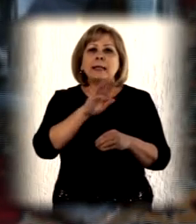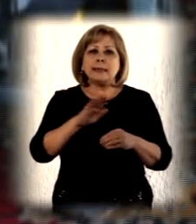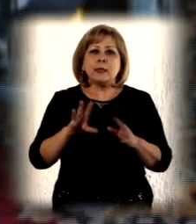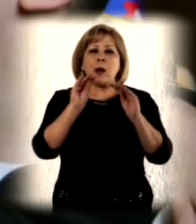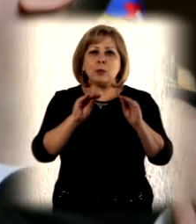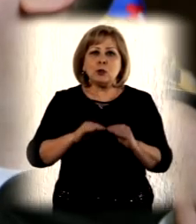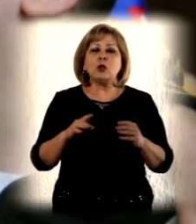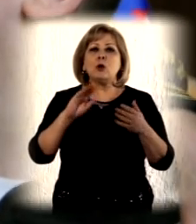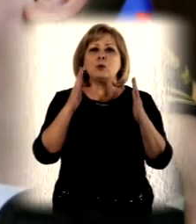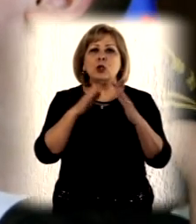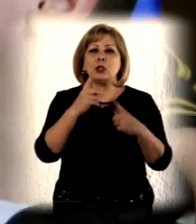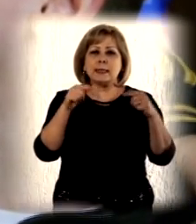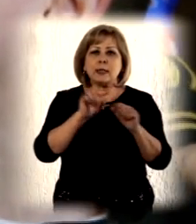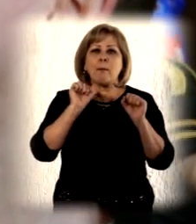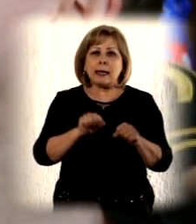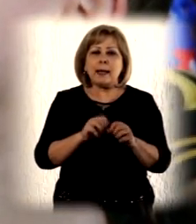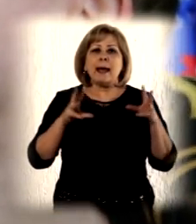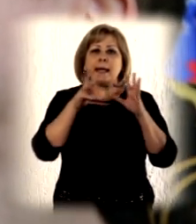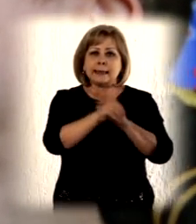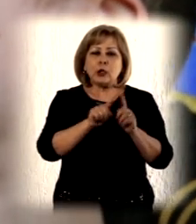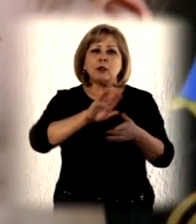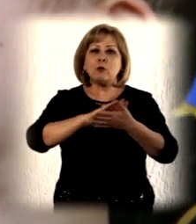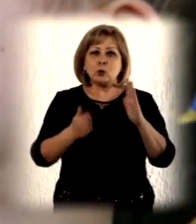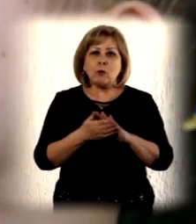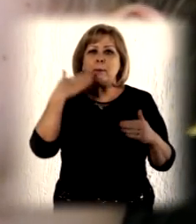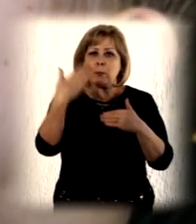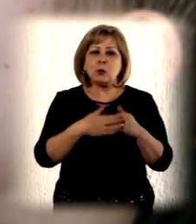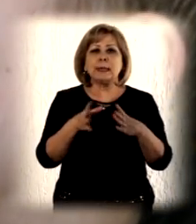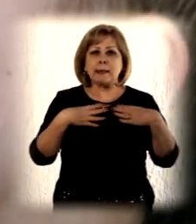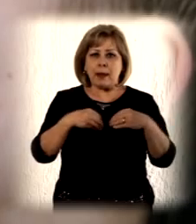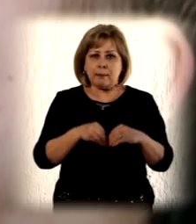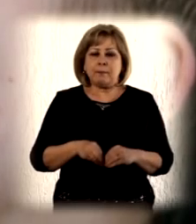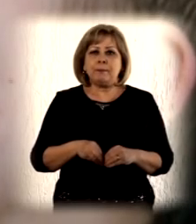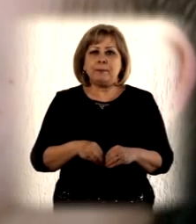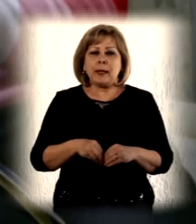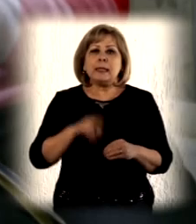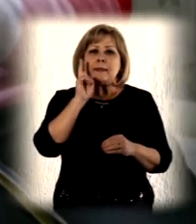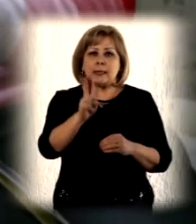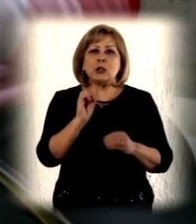and those placed in institutions can be reintegrated into family-based environments.